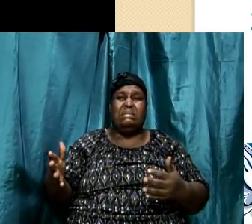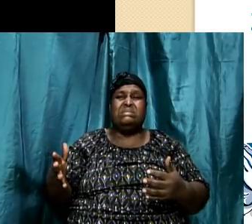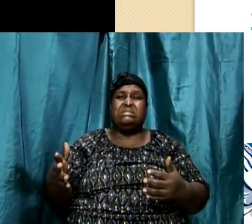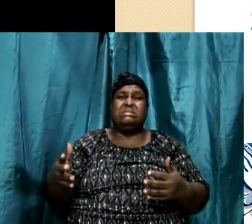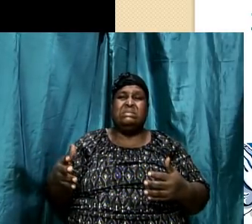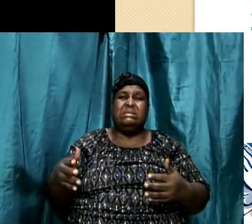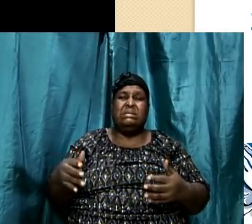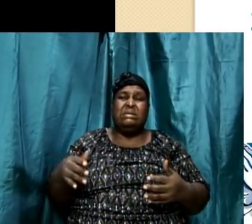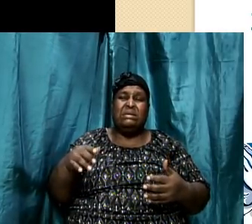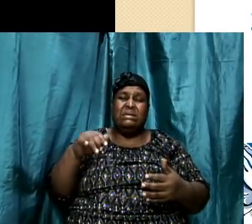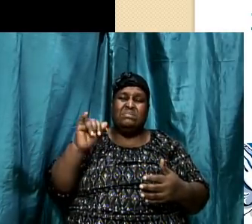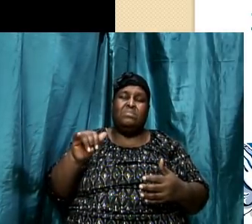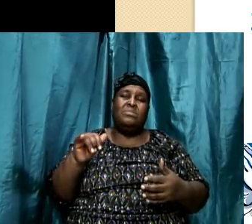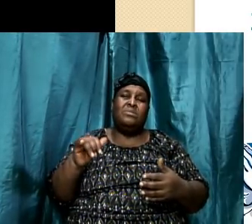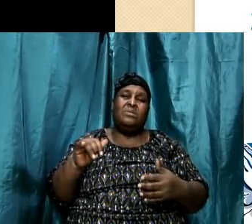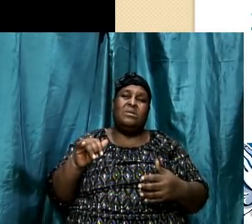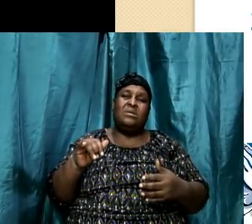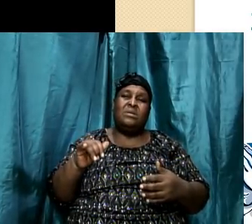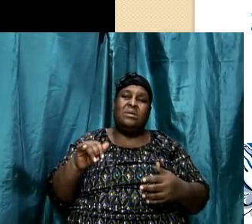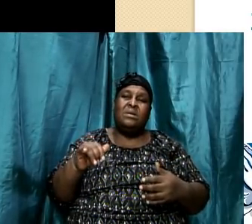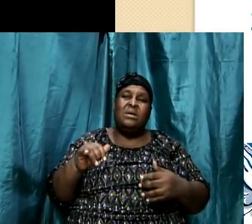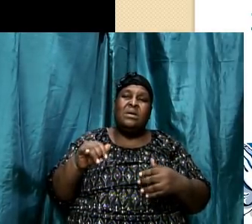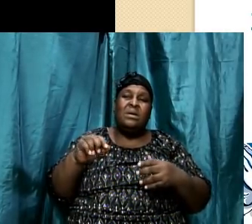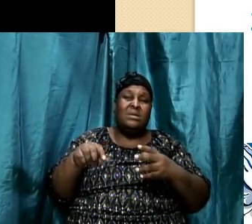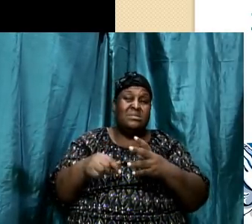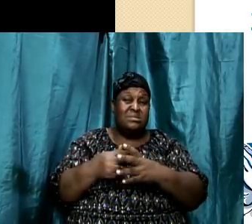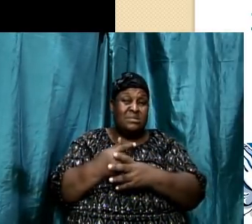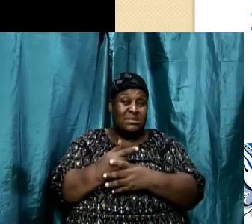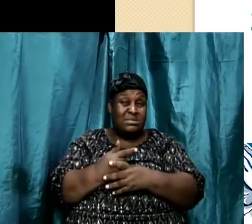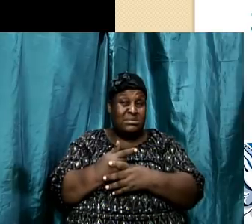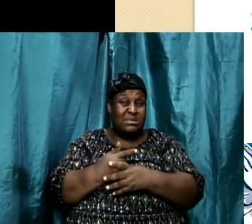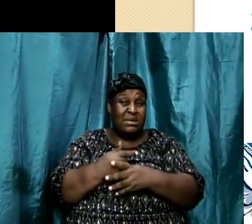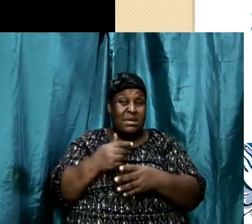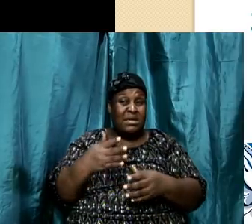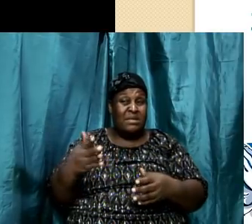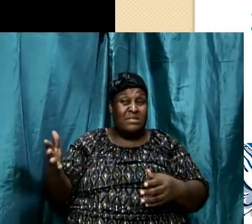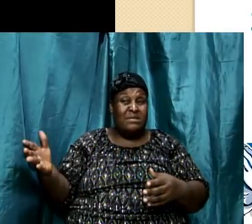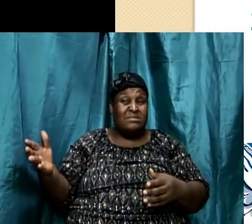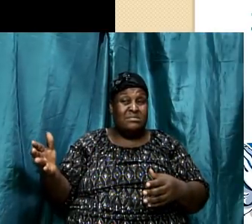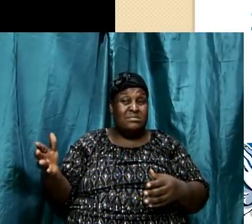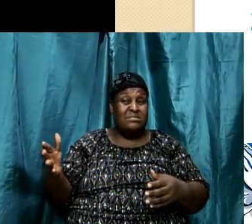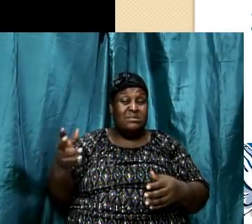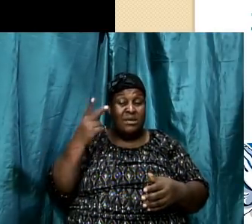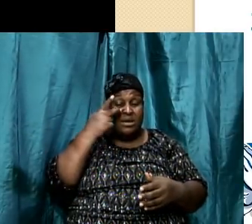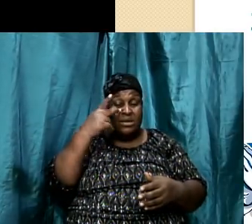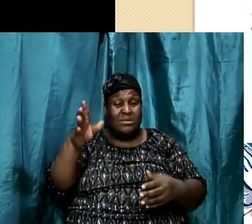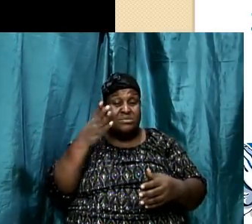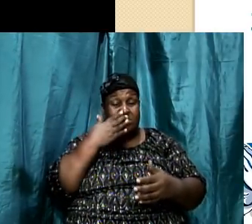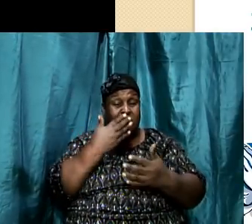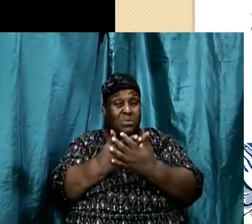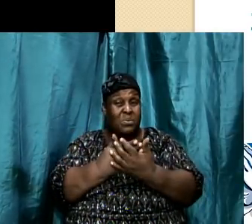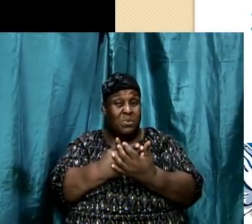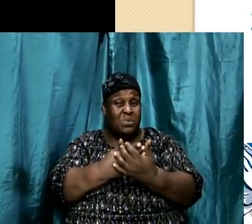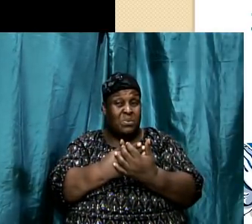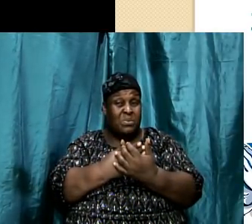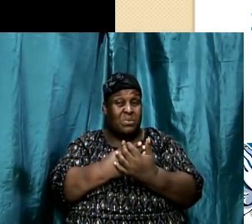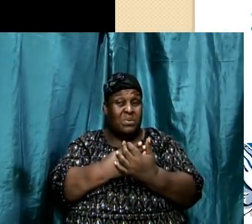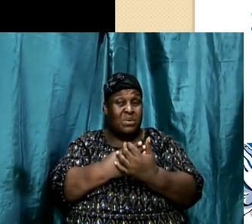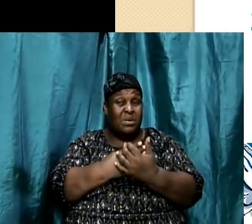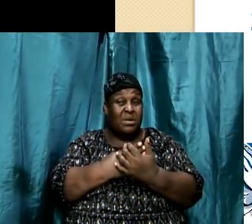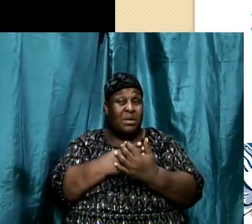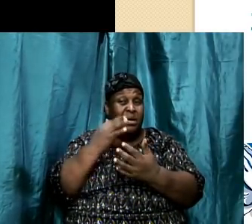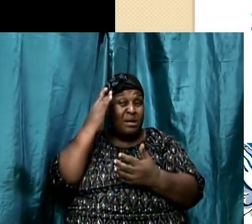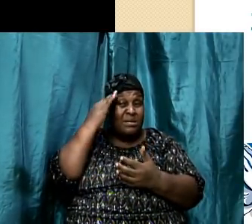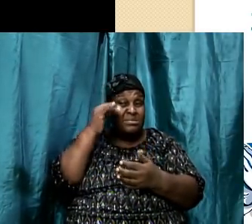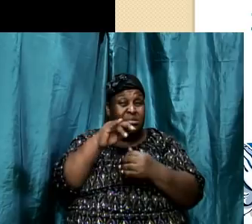were there, that existed, he said, boy, at the end of the day, these things, they seem good, you know. I mean, it seem good, he said, consider